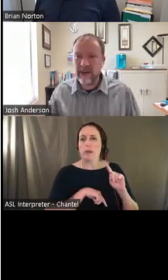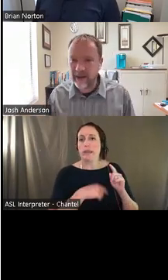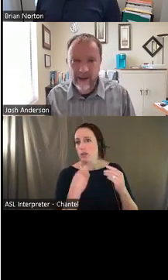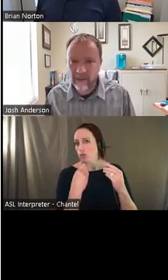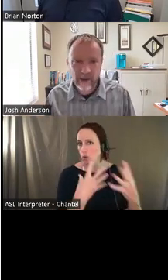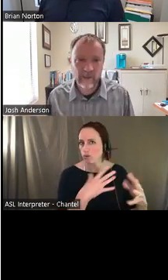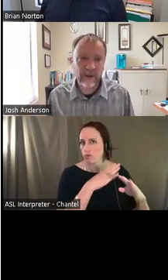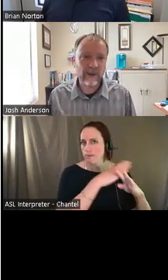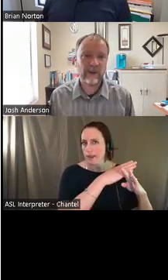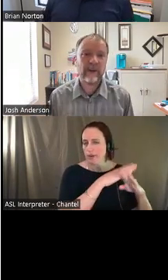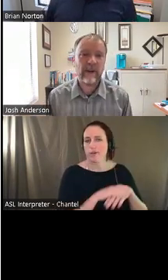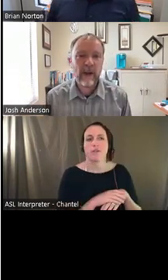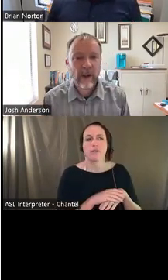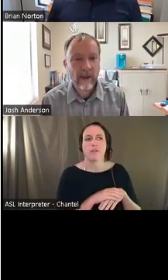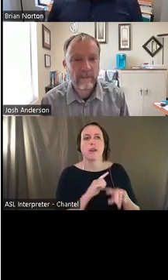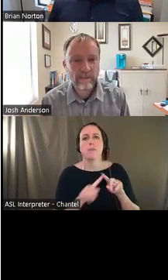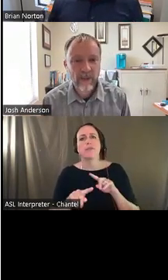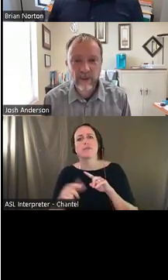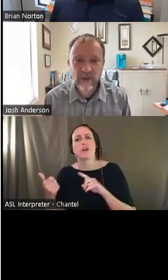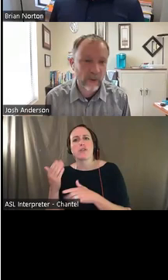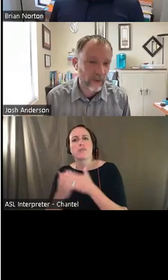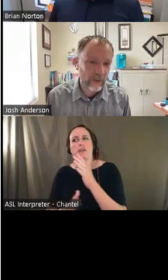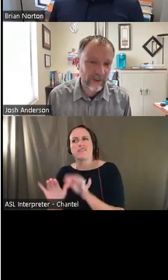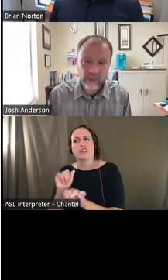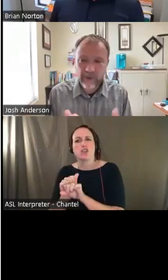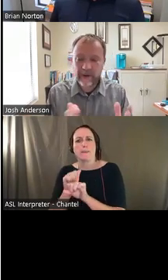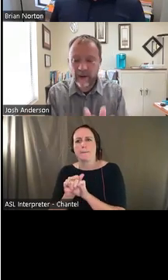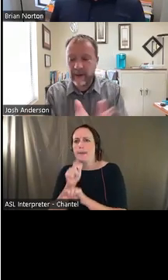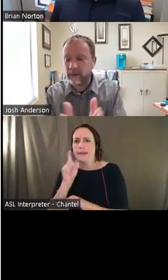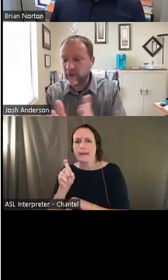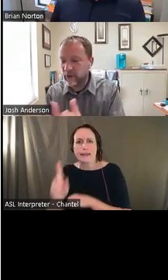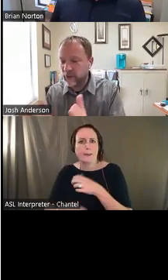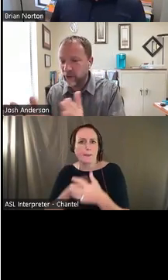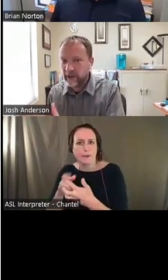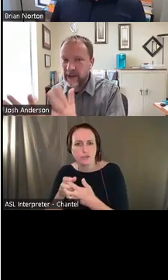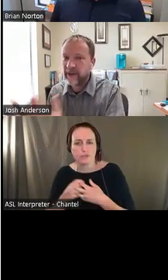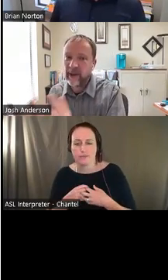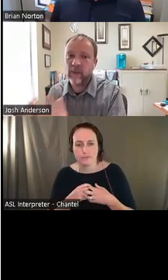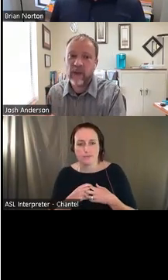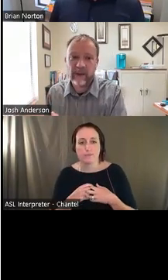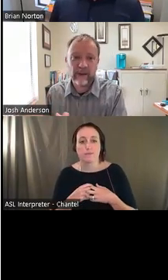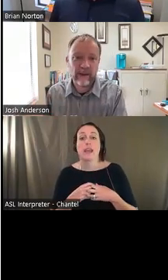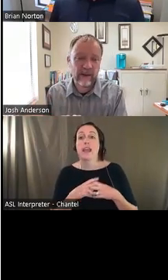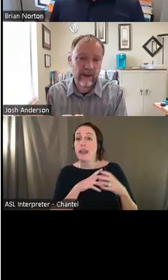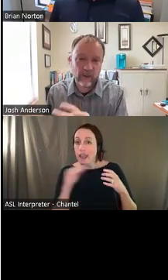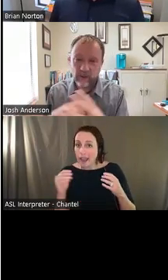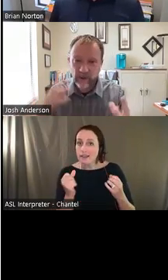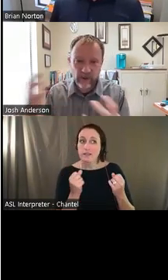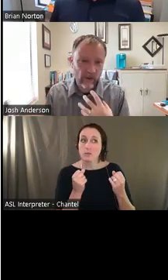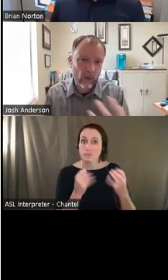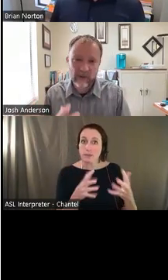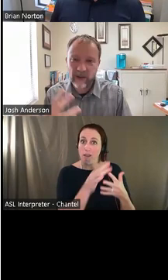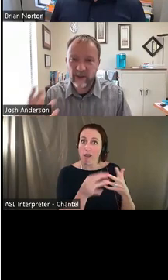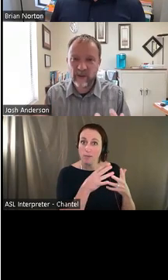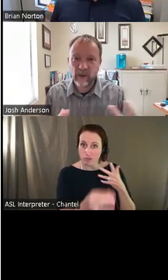didn't need any kind of accommodation. Um, as you can tell, there was different accommodations to do the exact same thing. Uh, and there's,